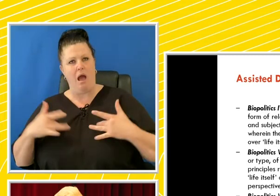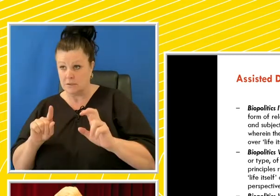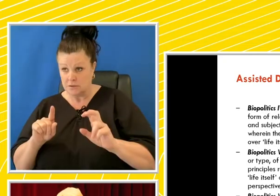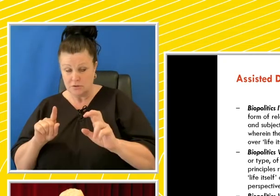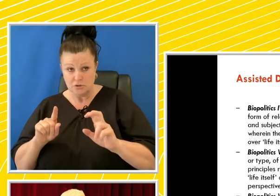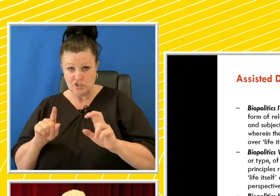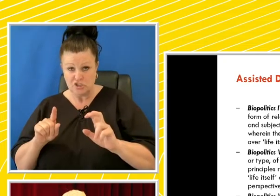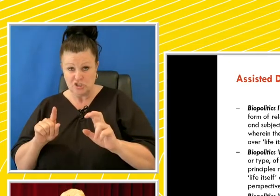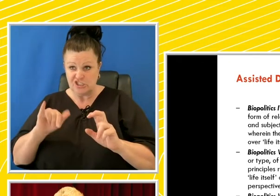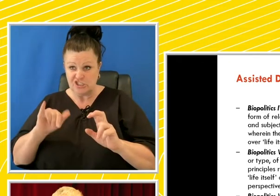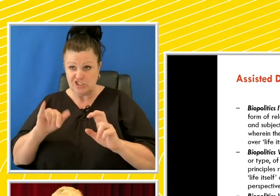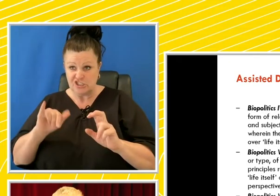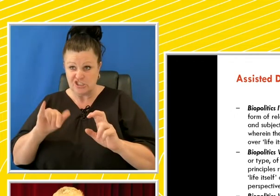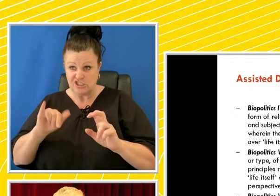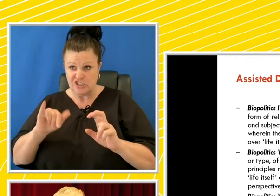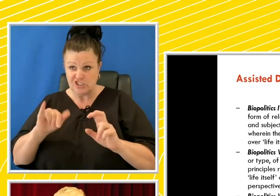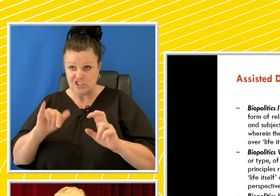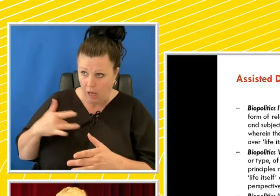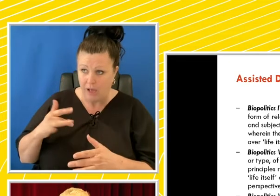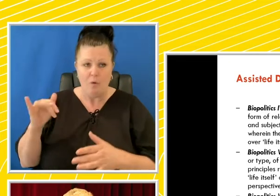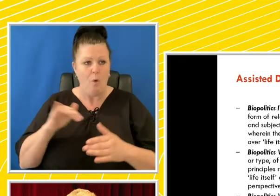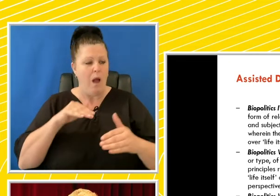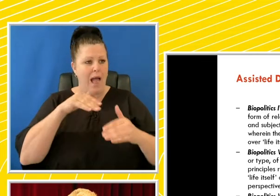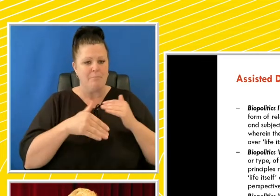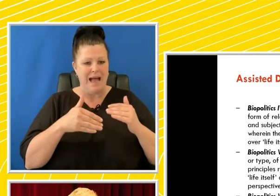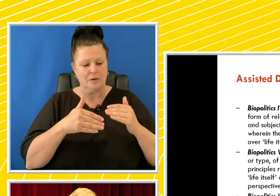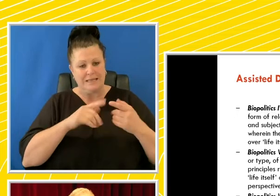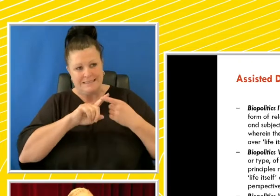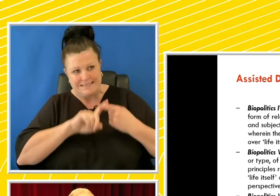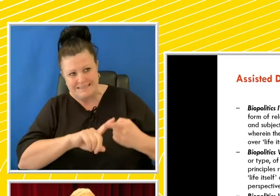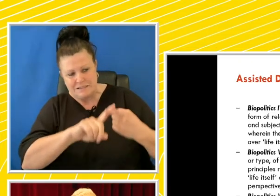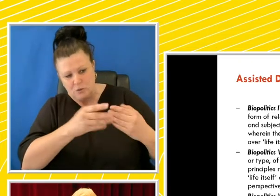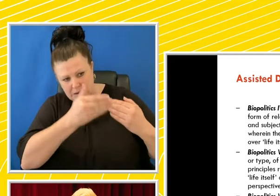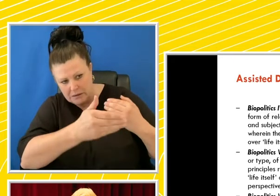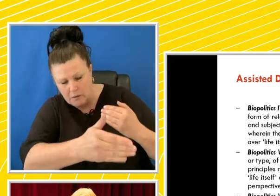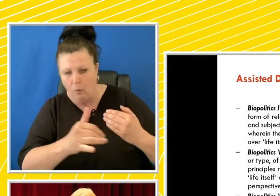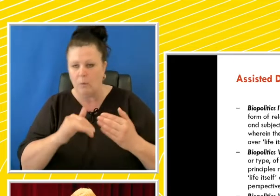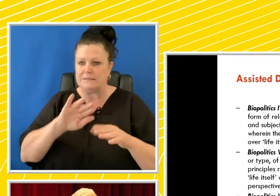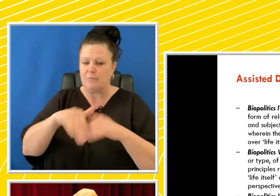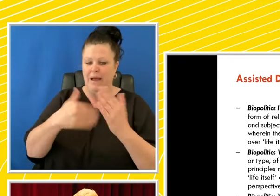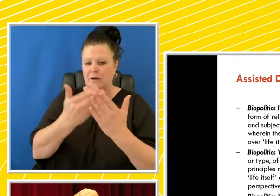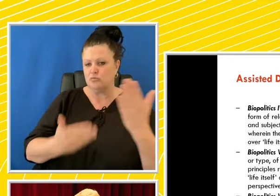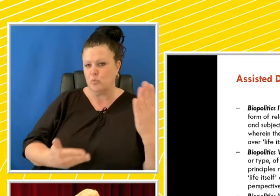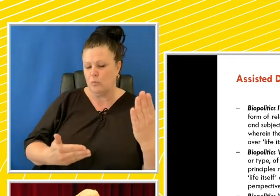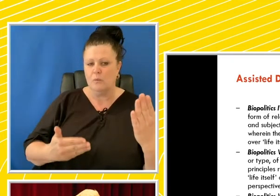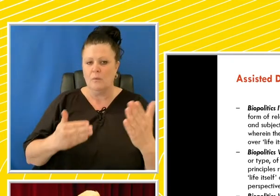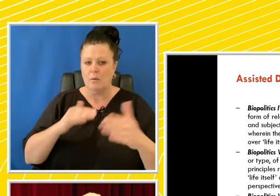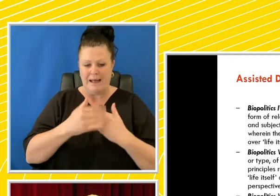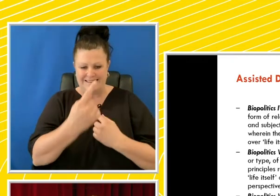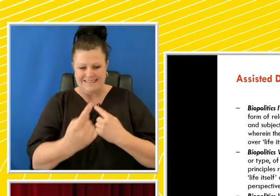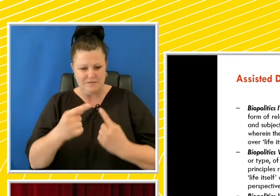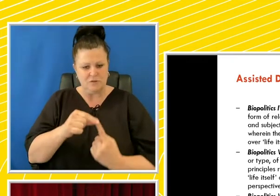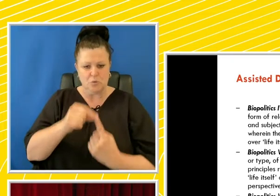of life? Is it about an existential continuum? Is it about some sort of narrative approach to individual autonomy?